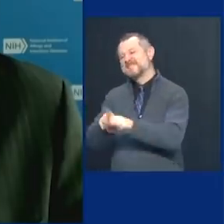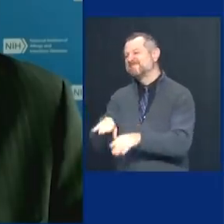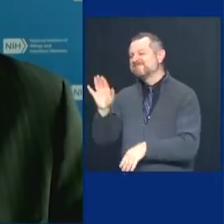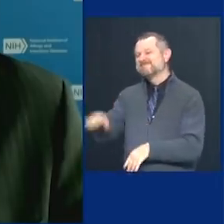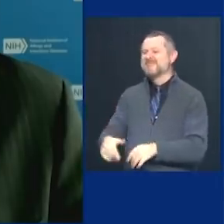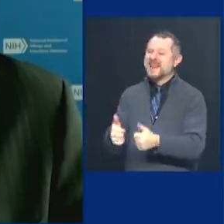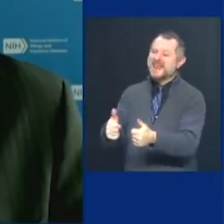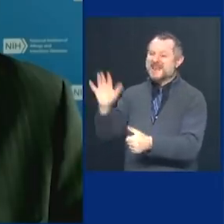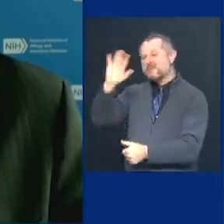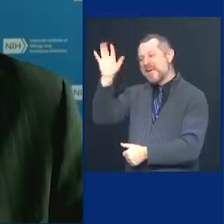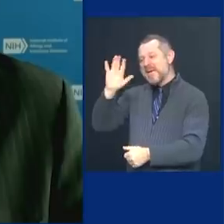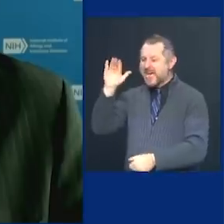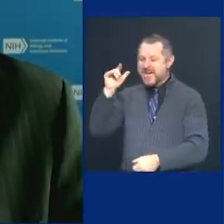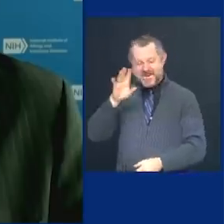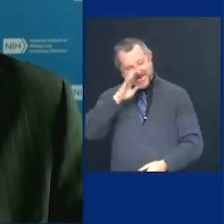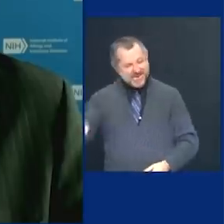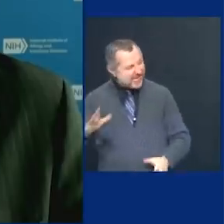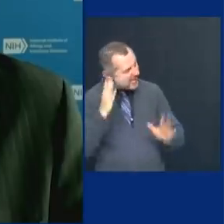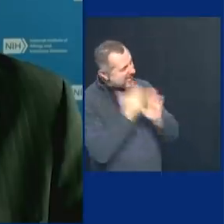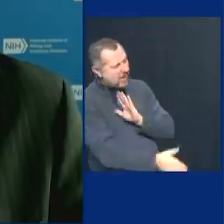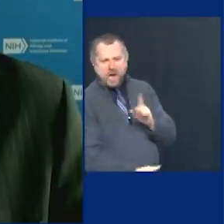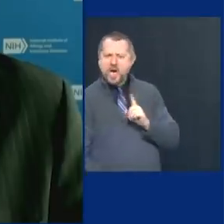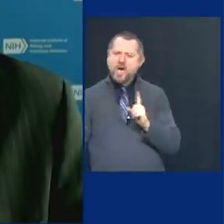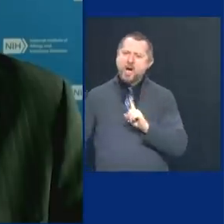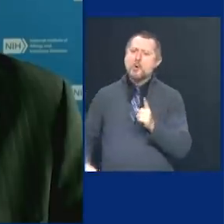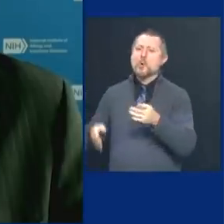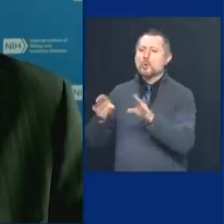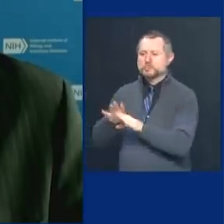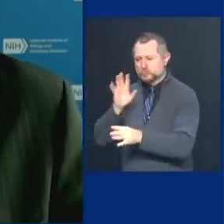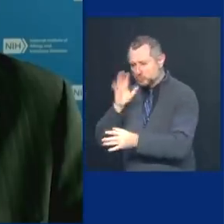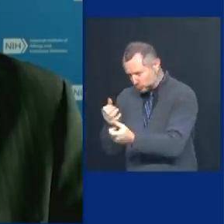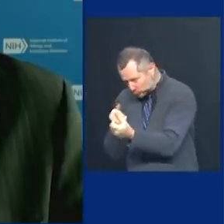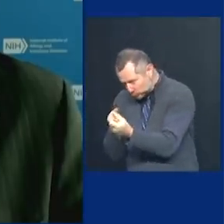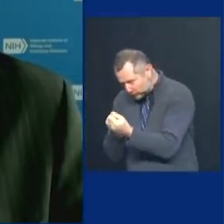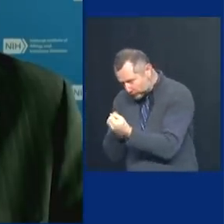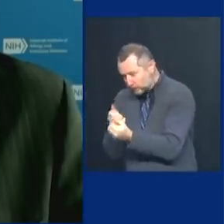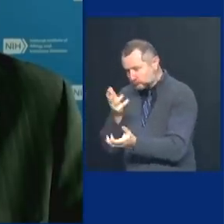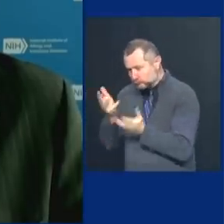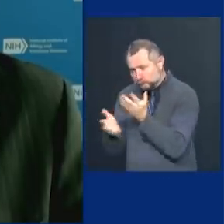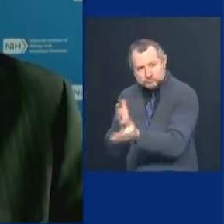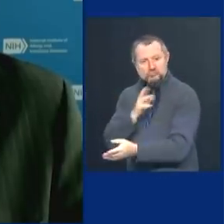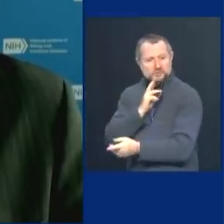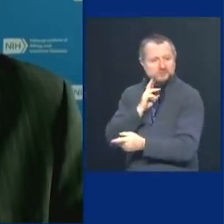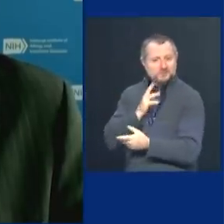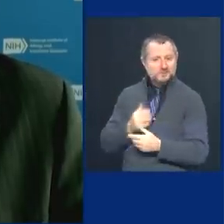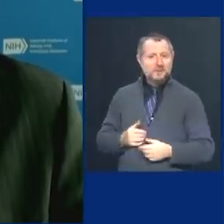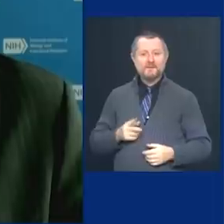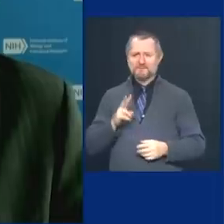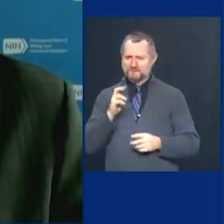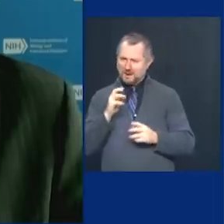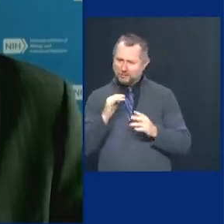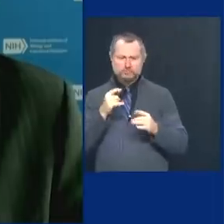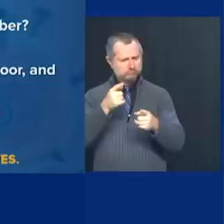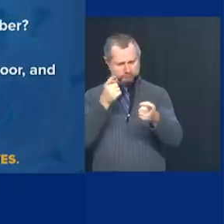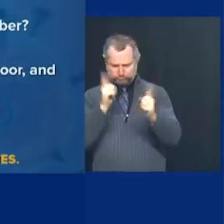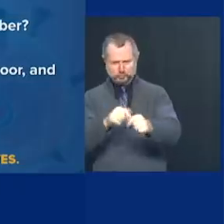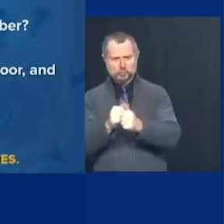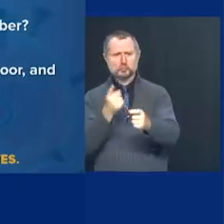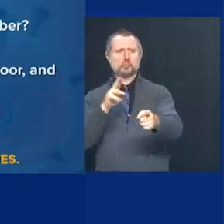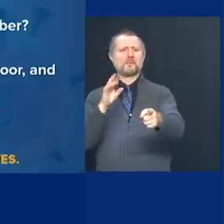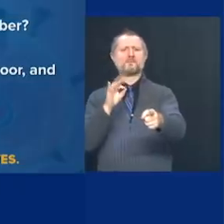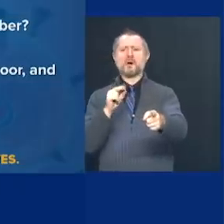saying here's the economic reality and we're going to help. Doctor, on the question of